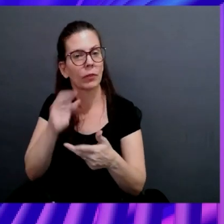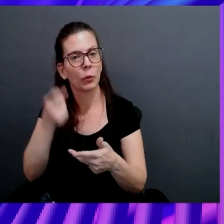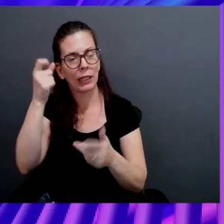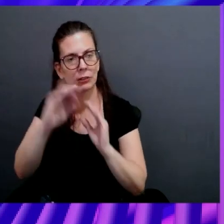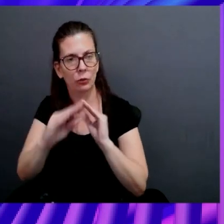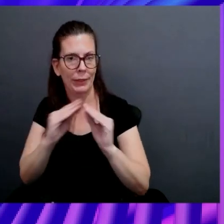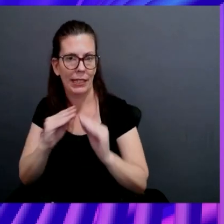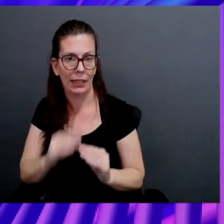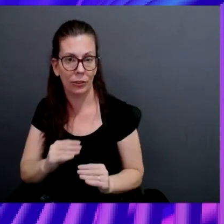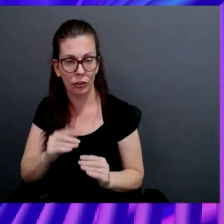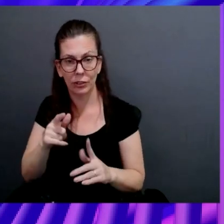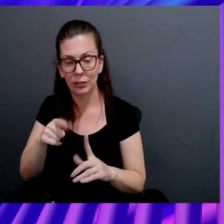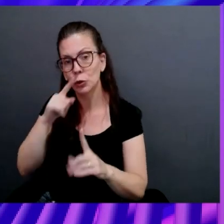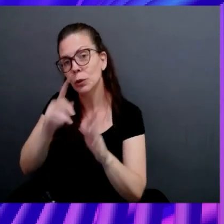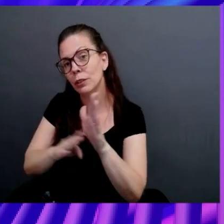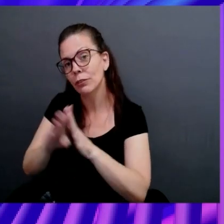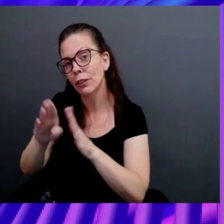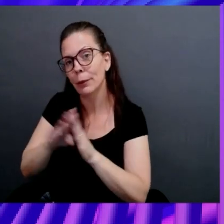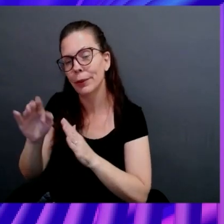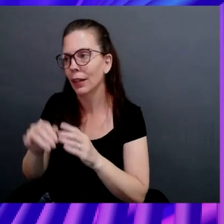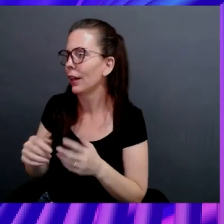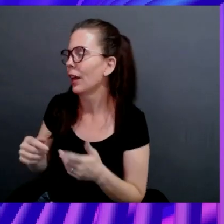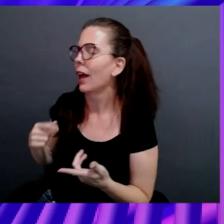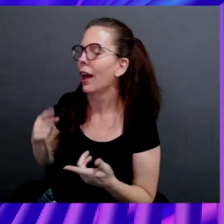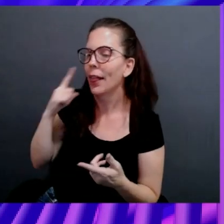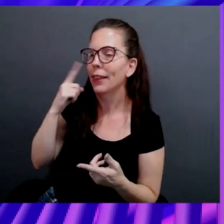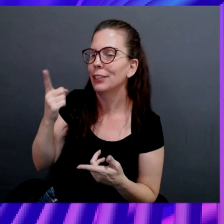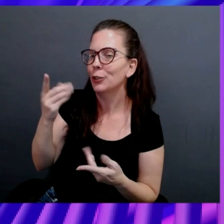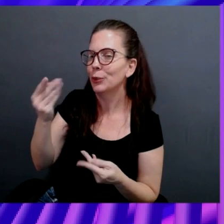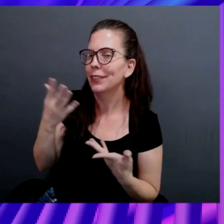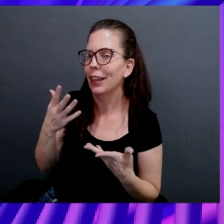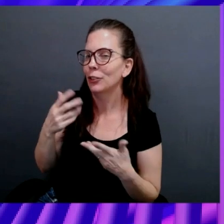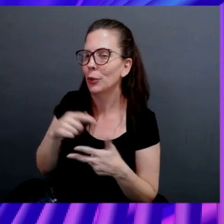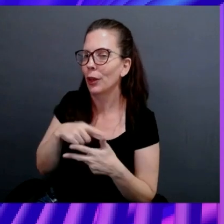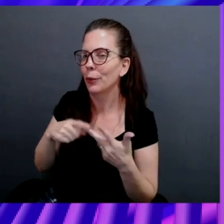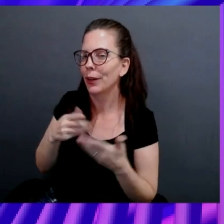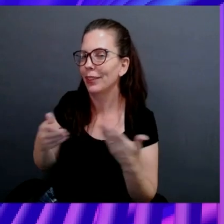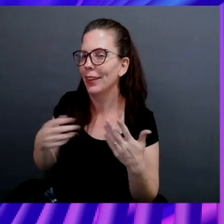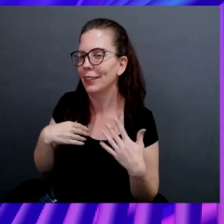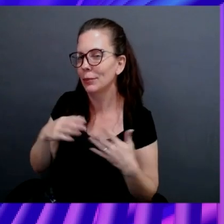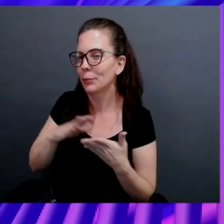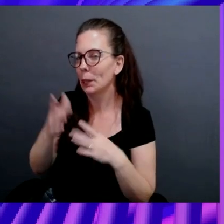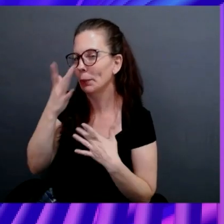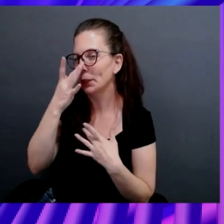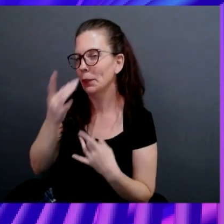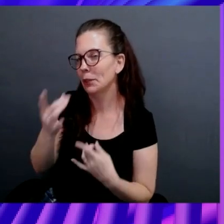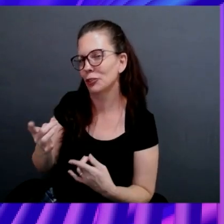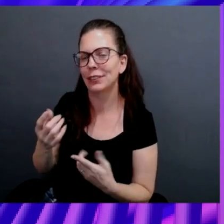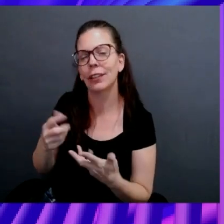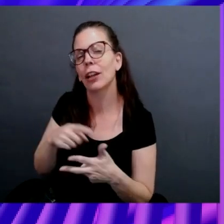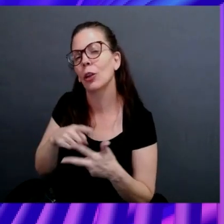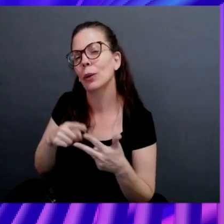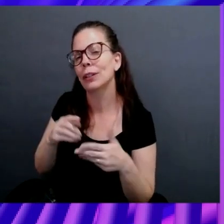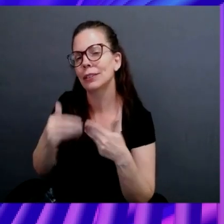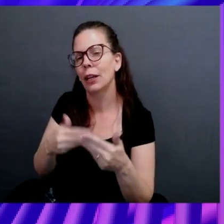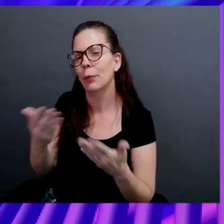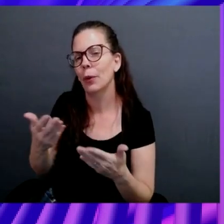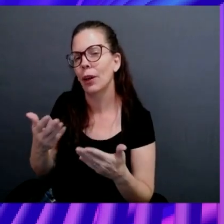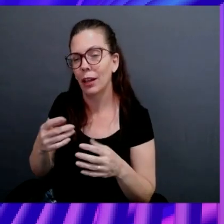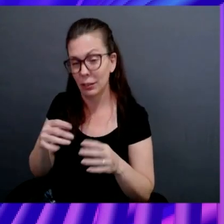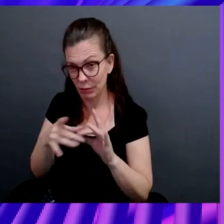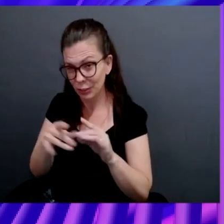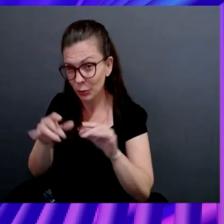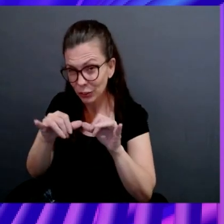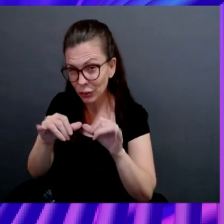basically develop this. I have a feeling you're about to tell us these three steps. getting interesting. What are these three steps? This is for engineering, right? This is for